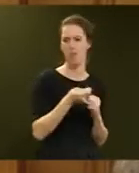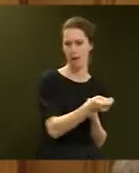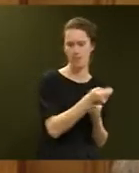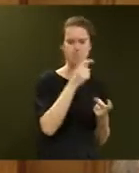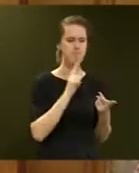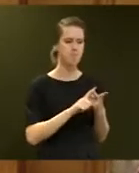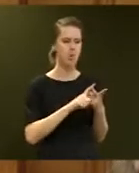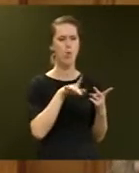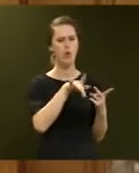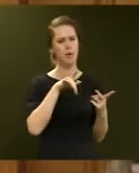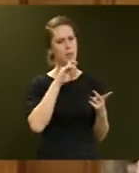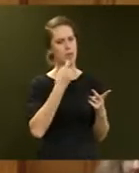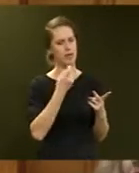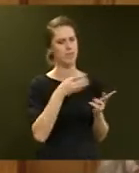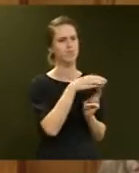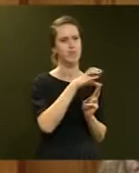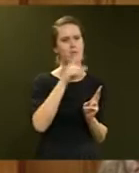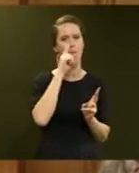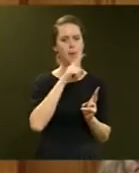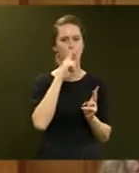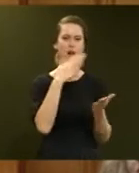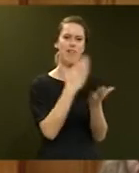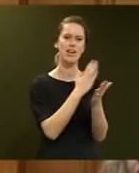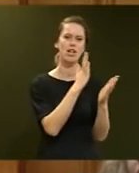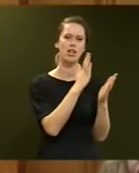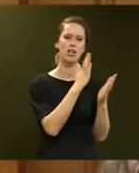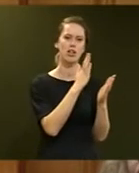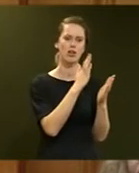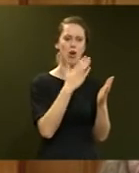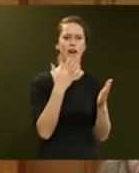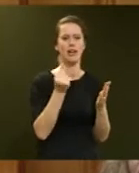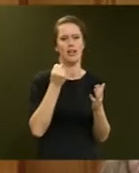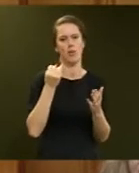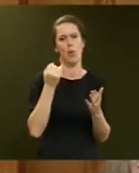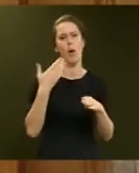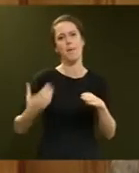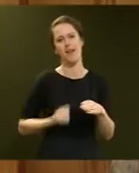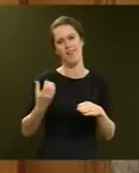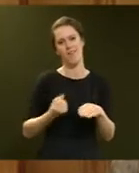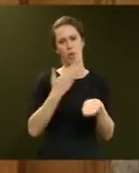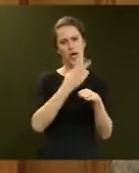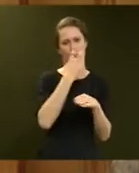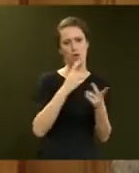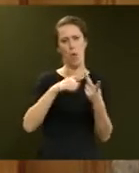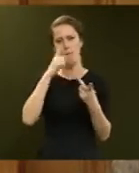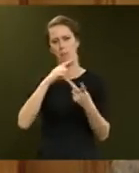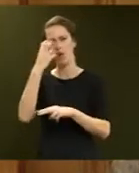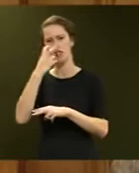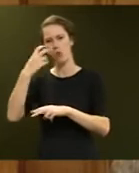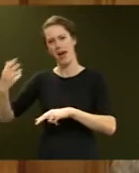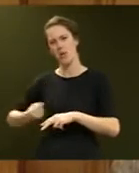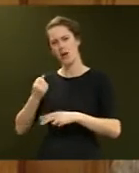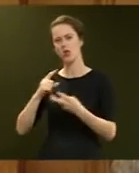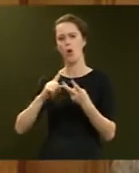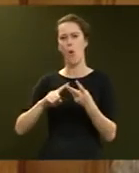This will automatically be granted for people residing in New Zealand in receipt of a working age main benefit or those on superannuation or the